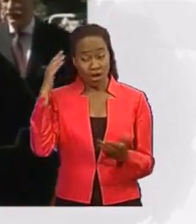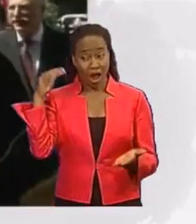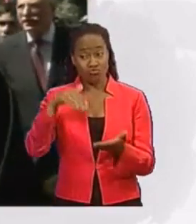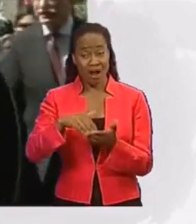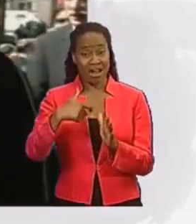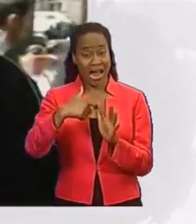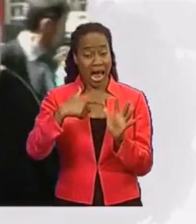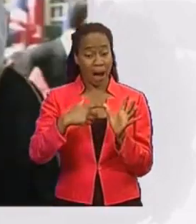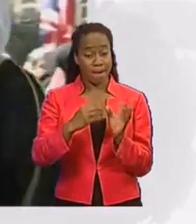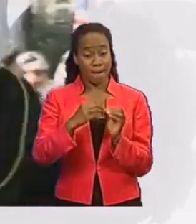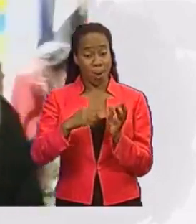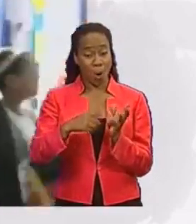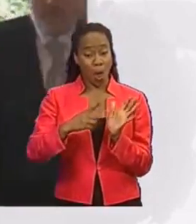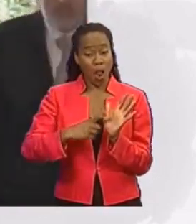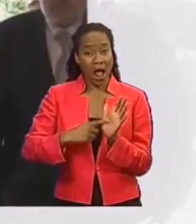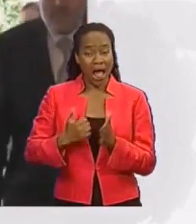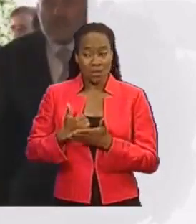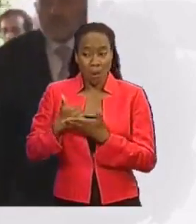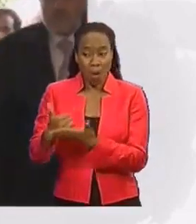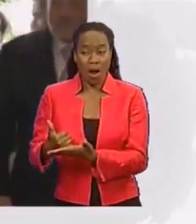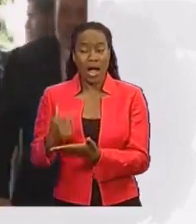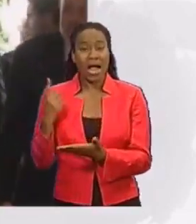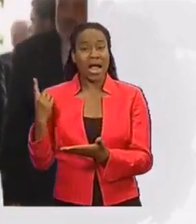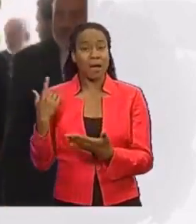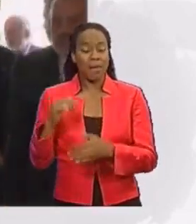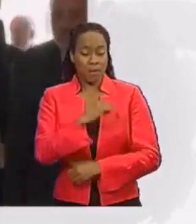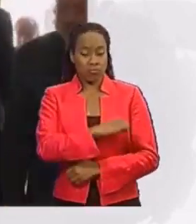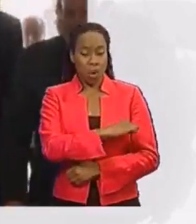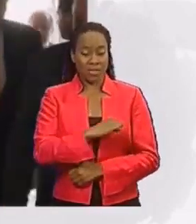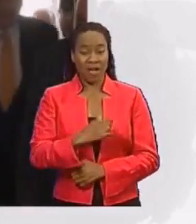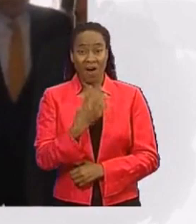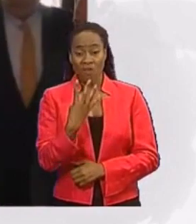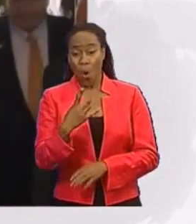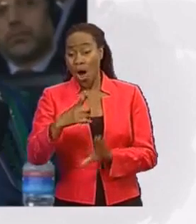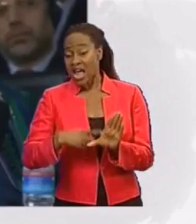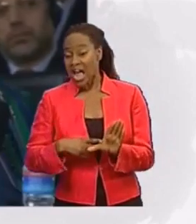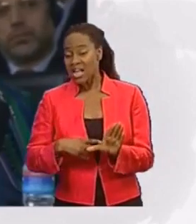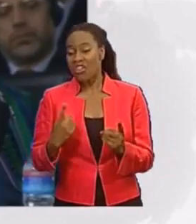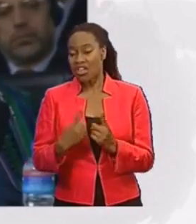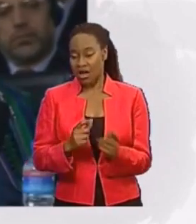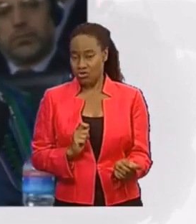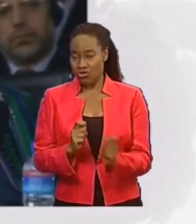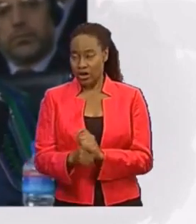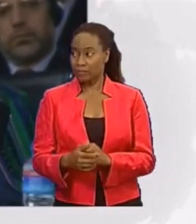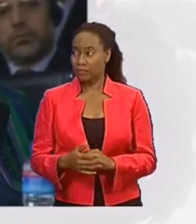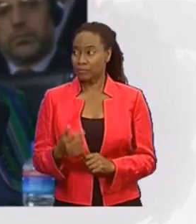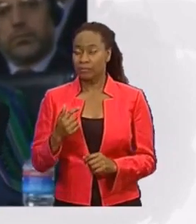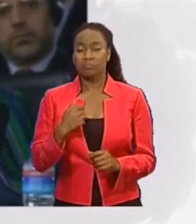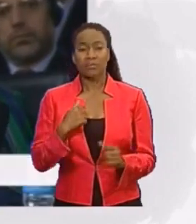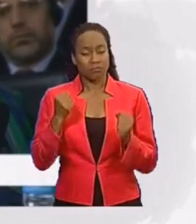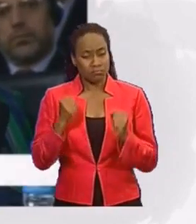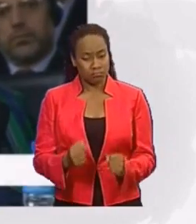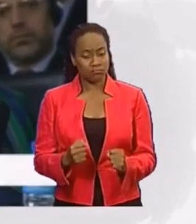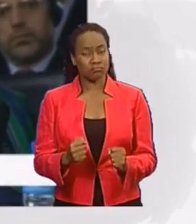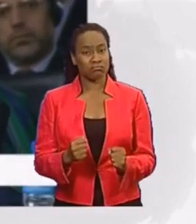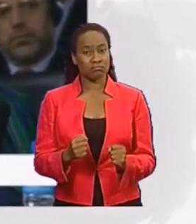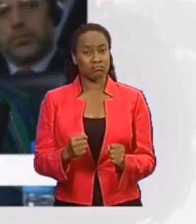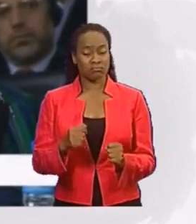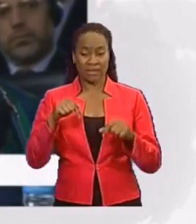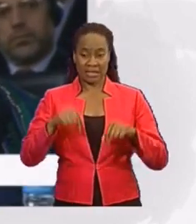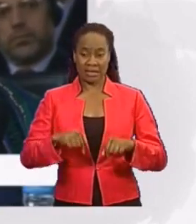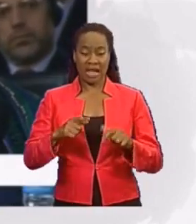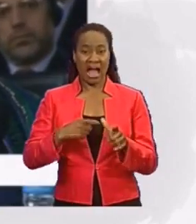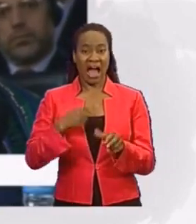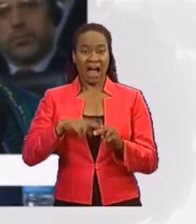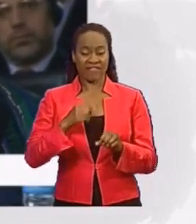And in return, he promised to turn things around in just four years. I remain determined that our Afghan national security forces